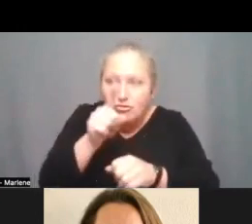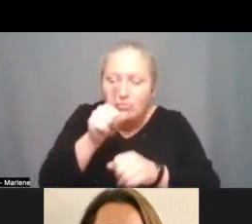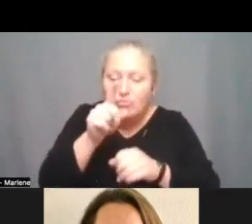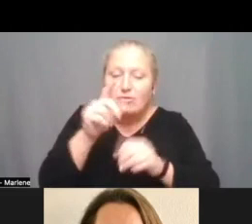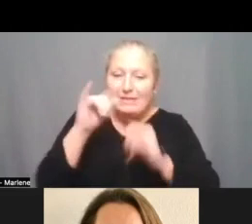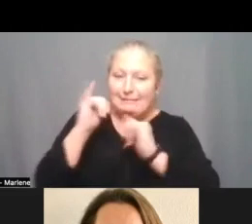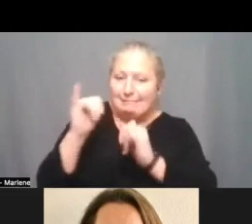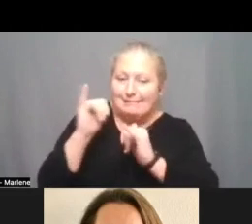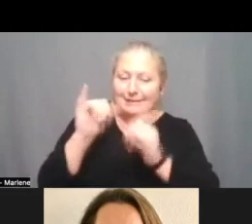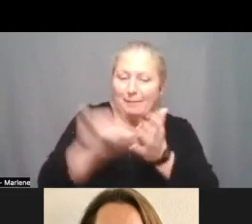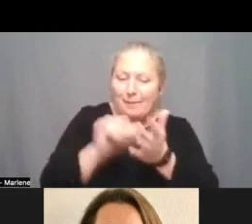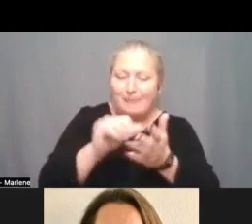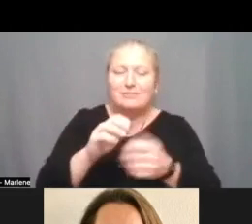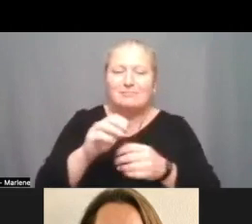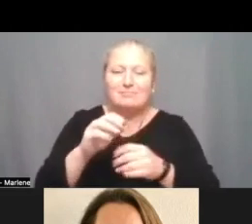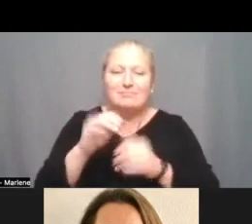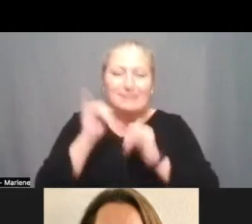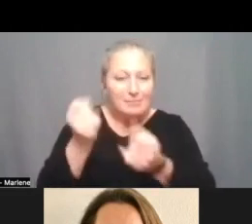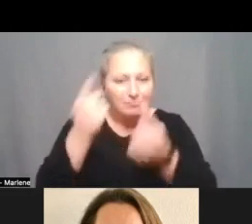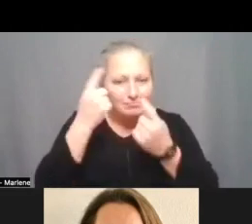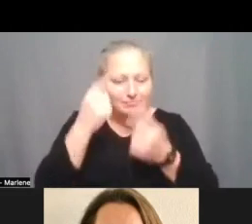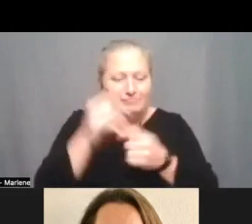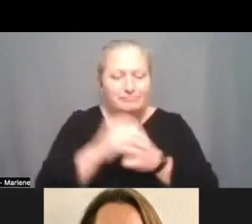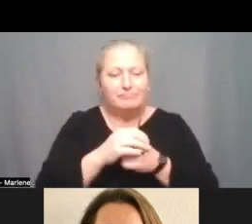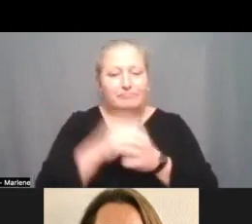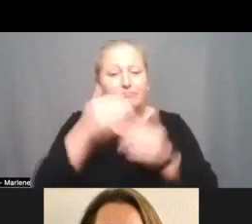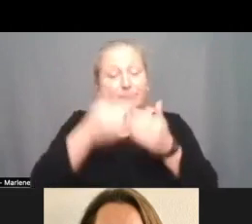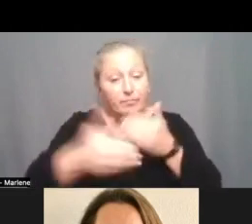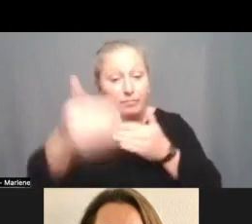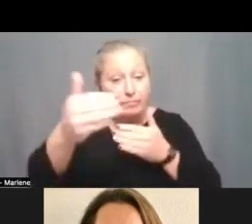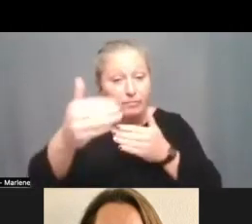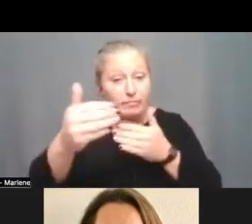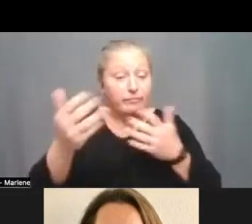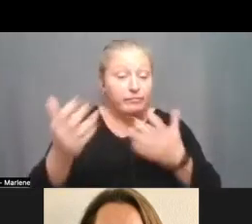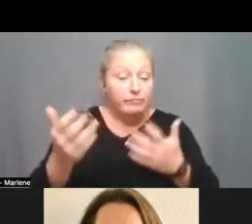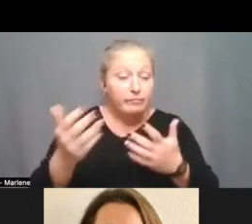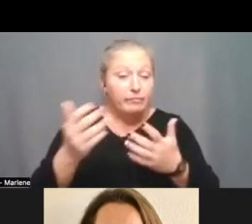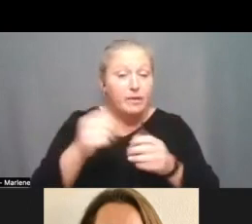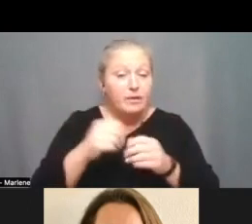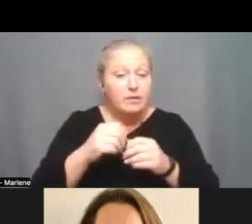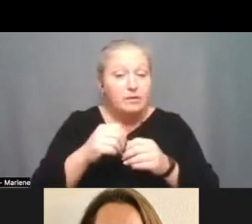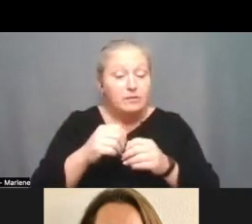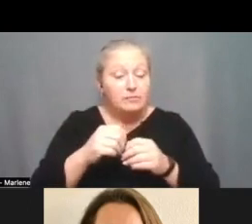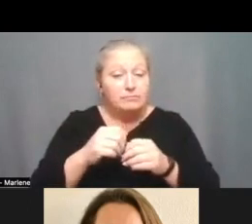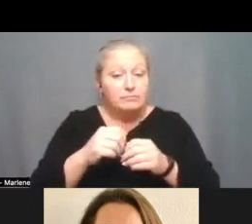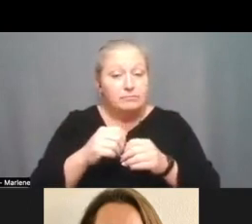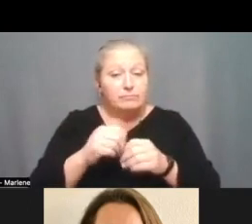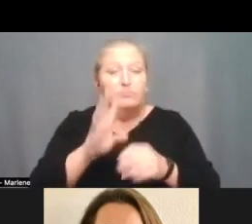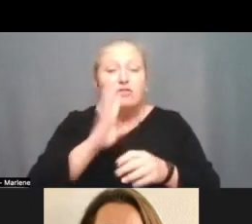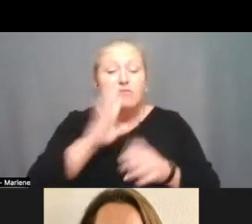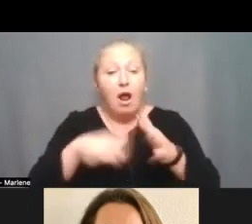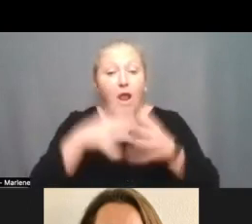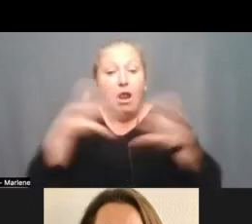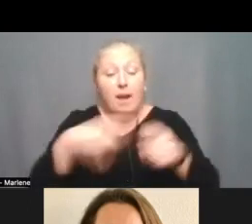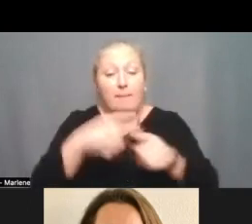same page with that and then going forward with that then you know you talk a lot about zern